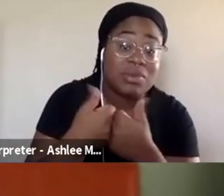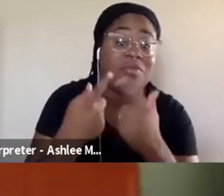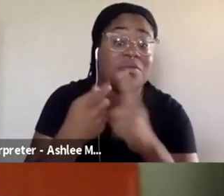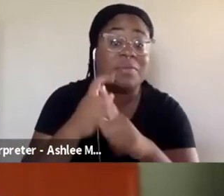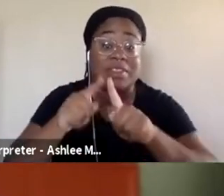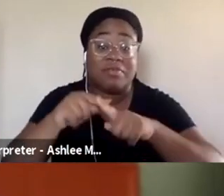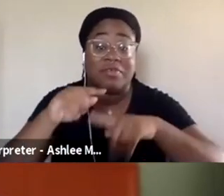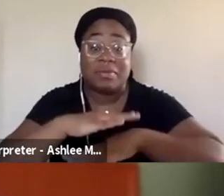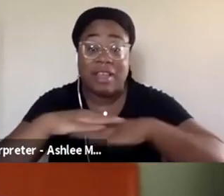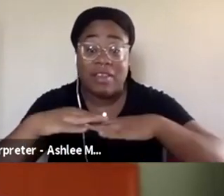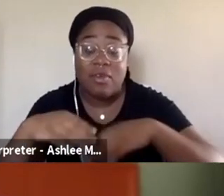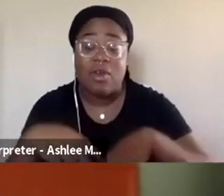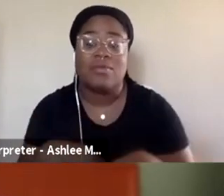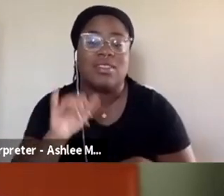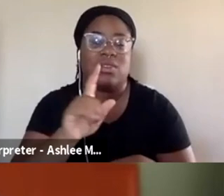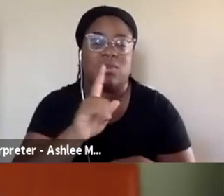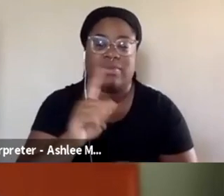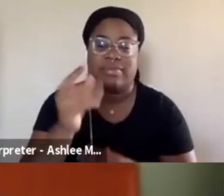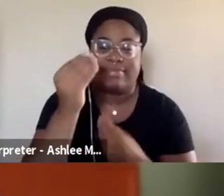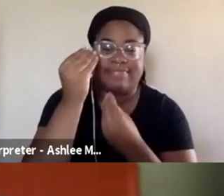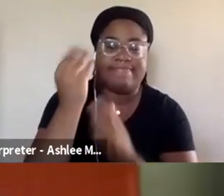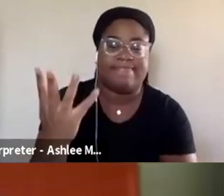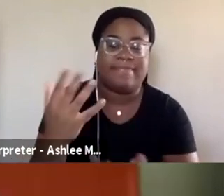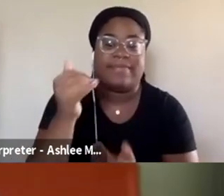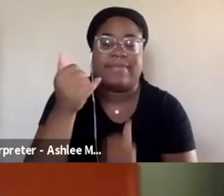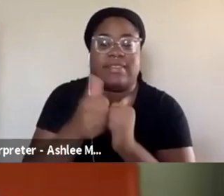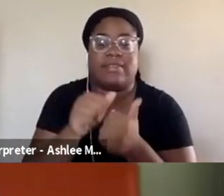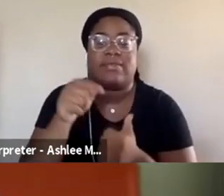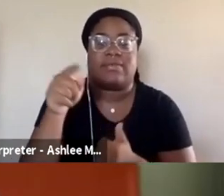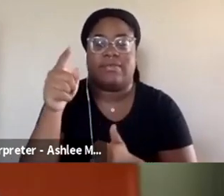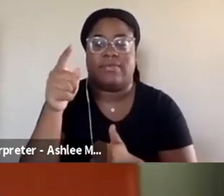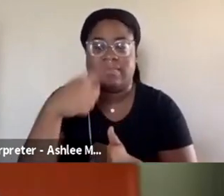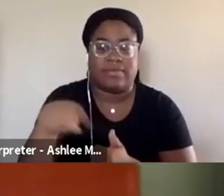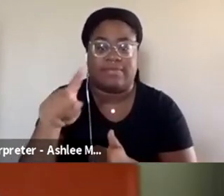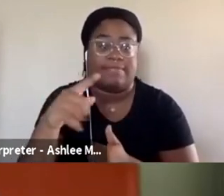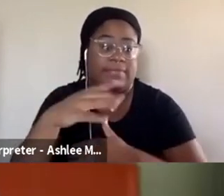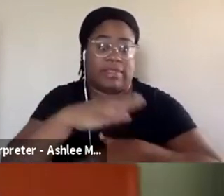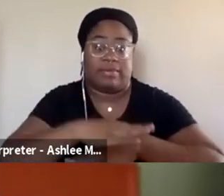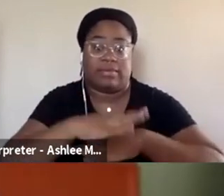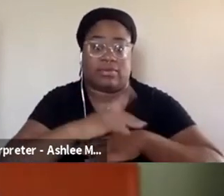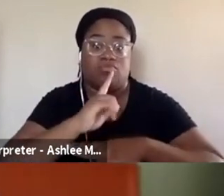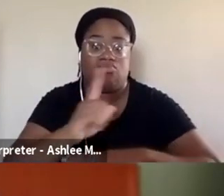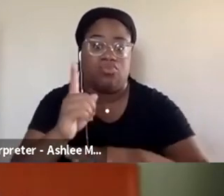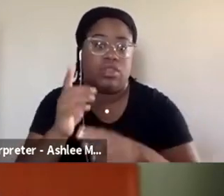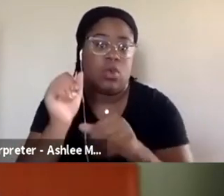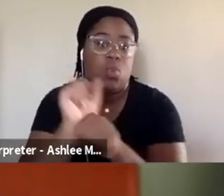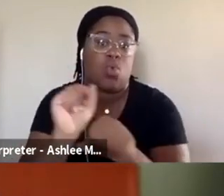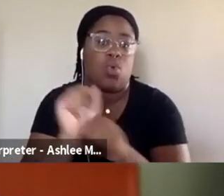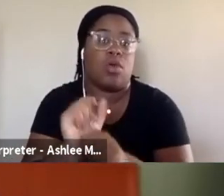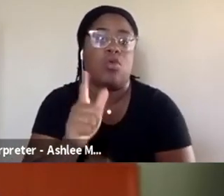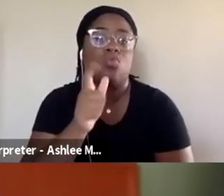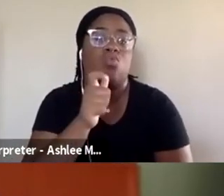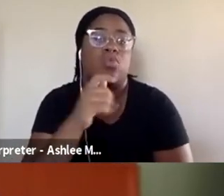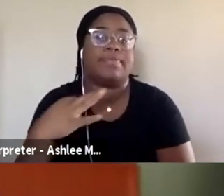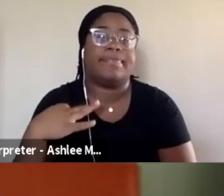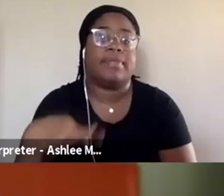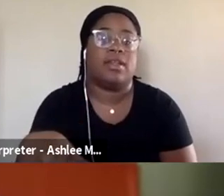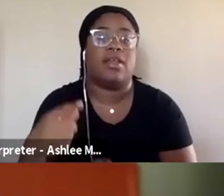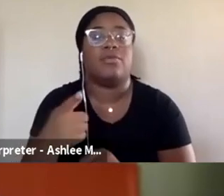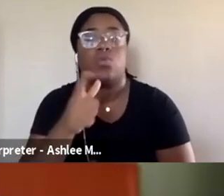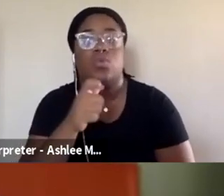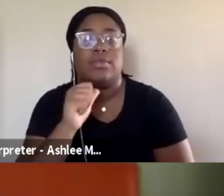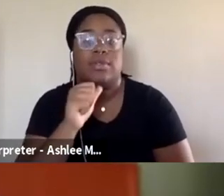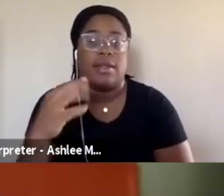And that really informs a lot of how these platforms are operating. Right. And who's benefiting from them and who's not.